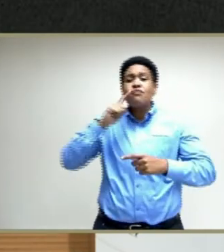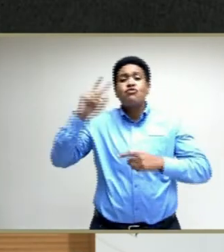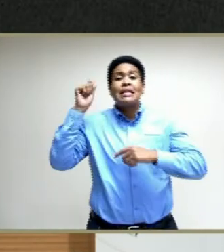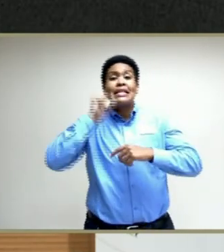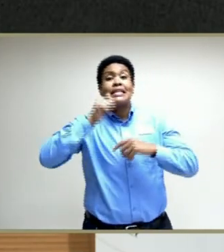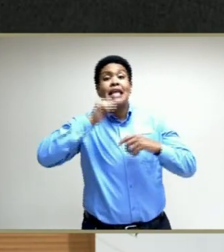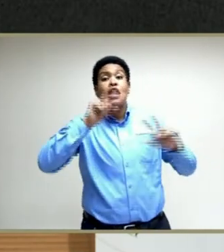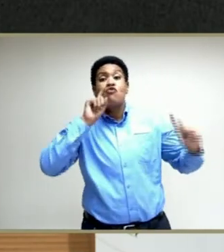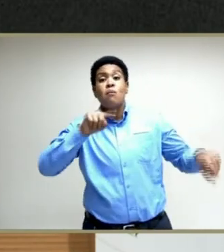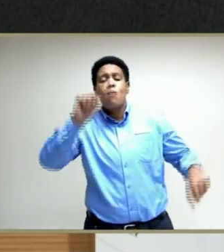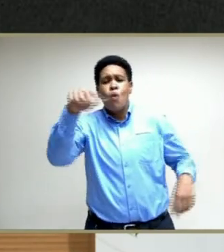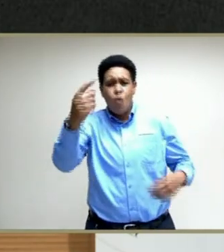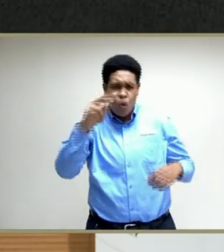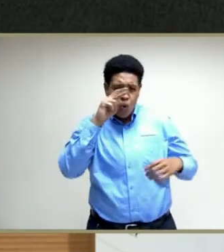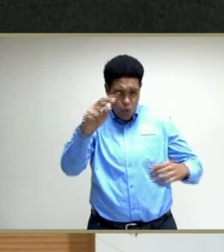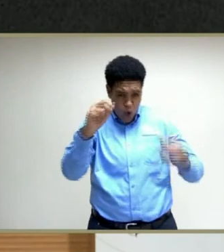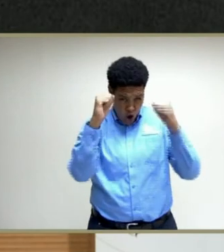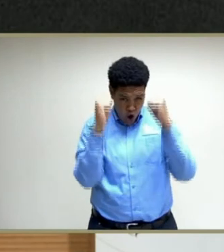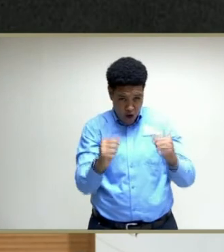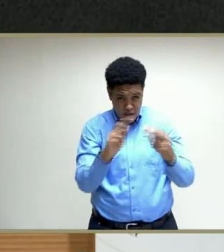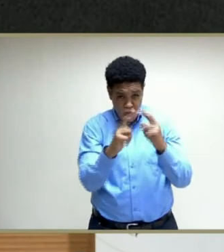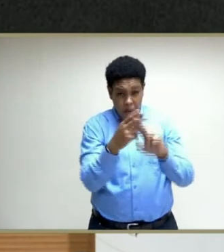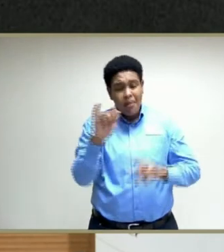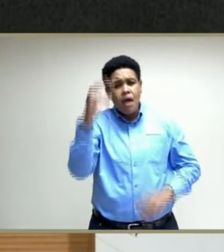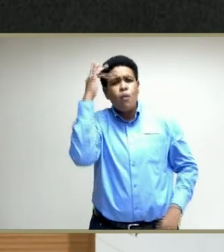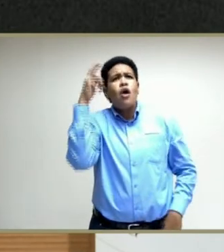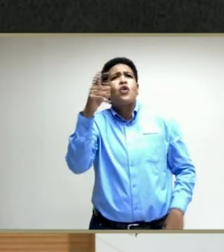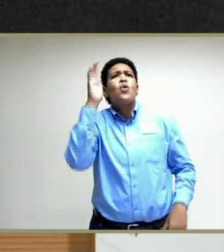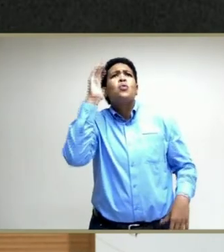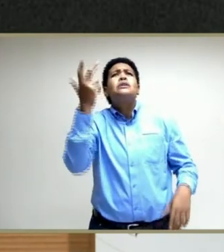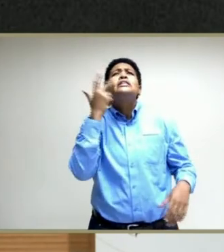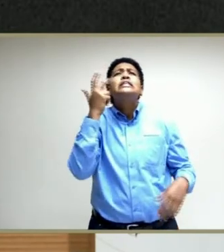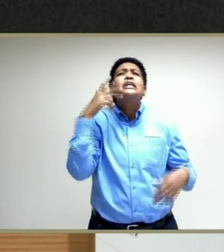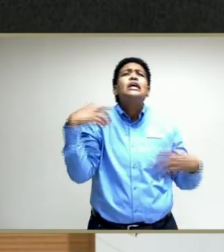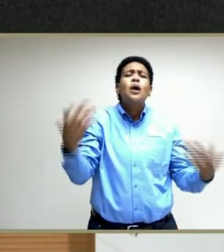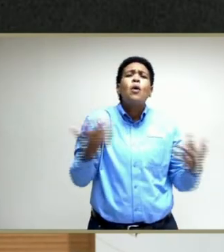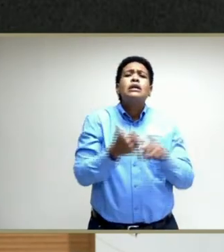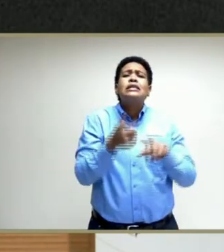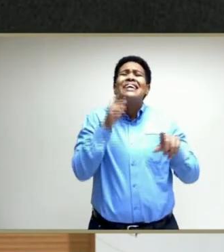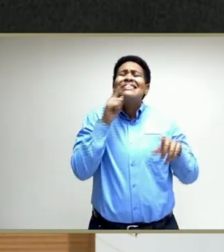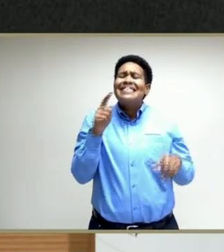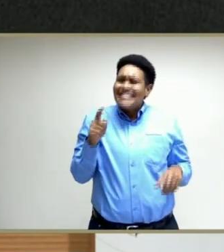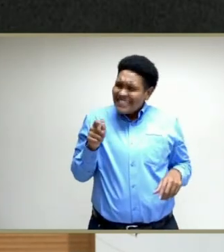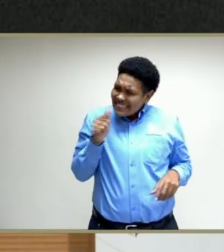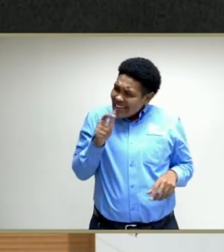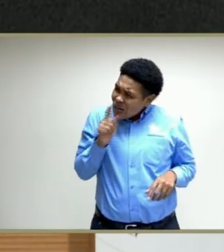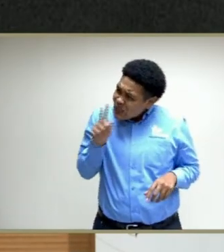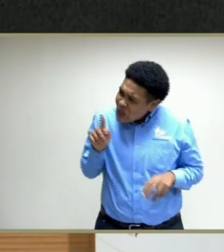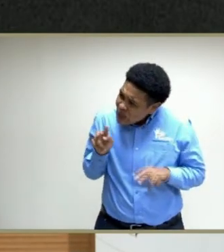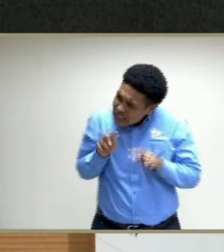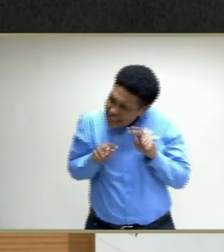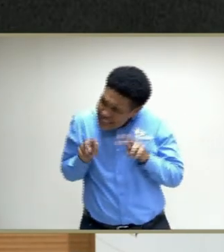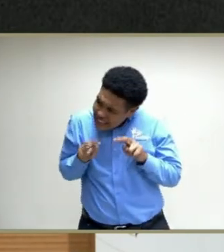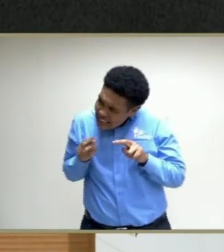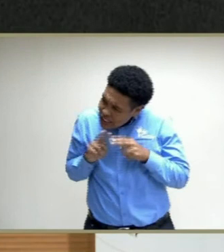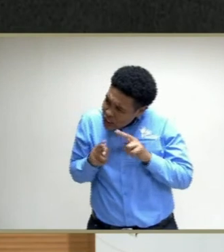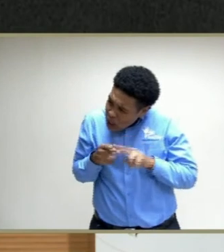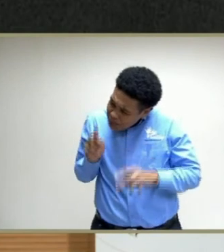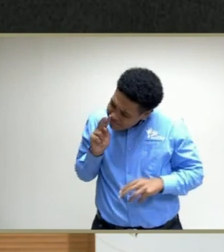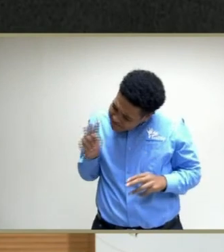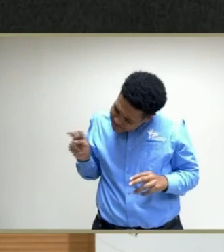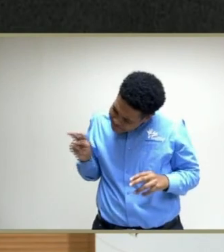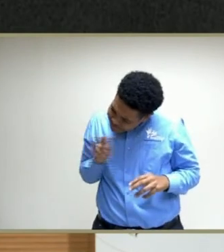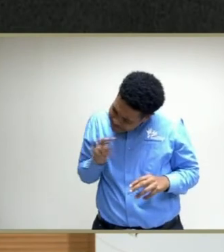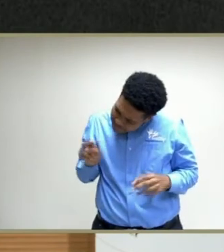only look at the confirmed cases, and that is why you will see a discrepancy between the numbers that we're reporting now.